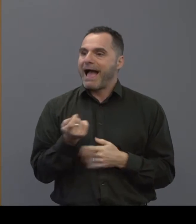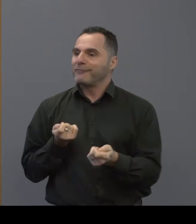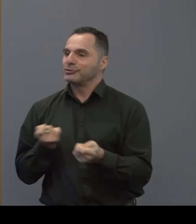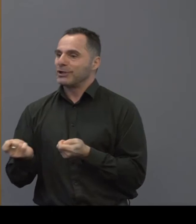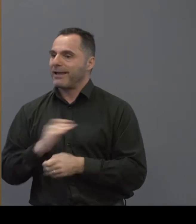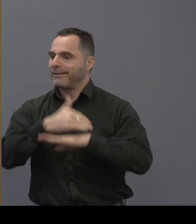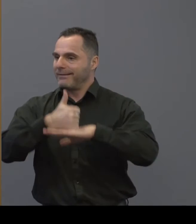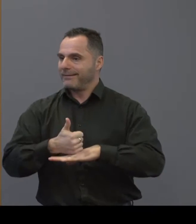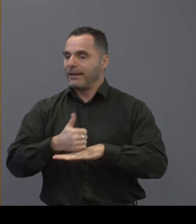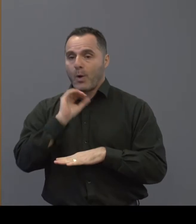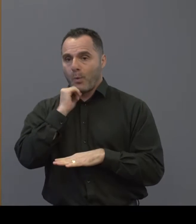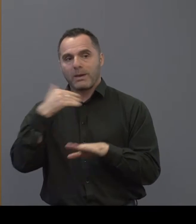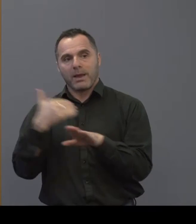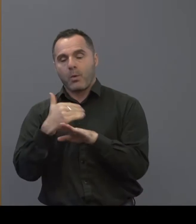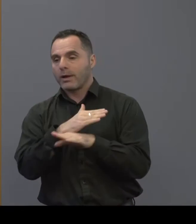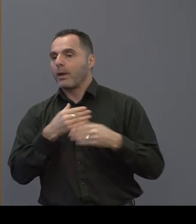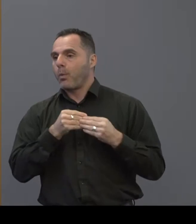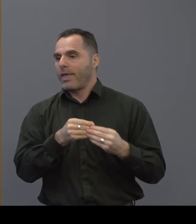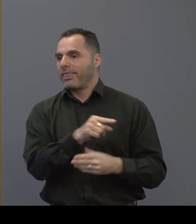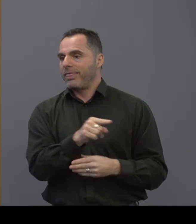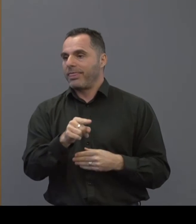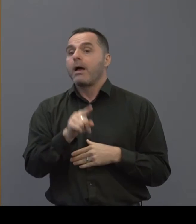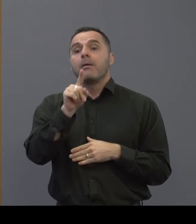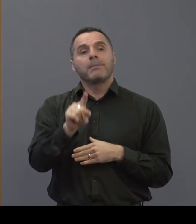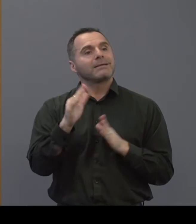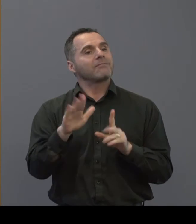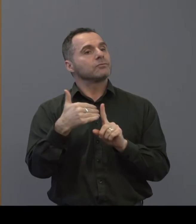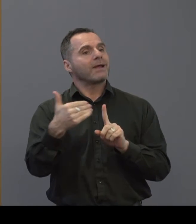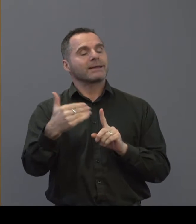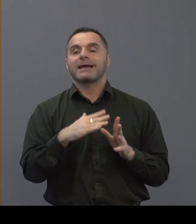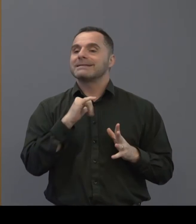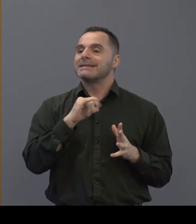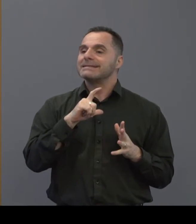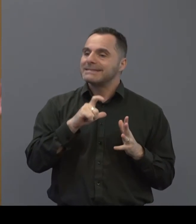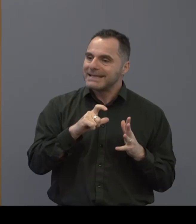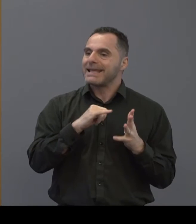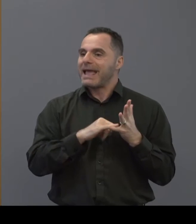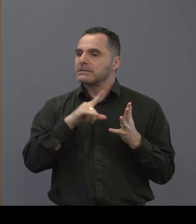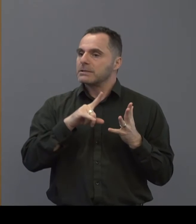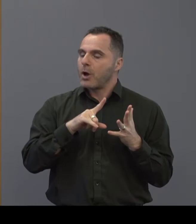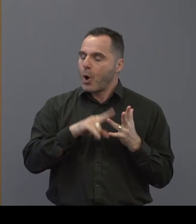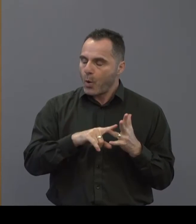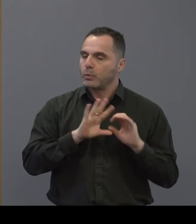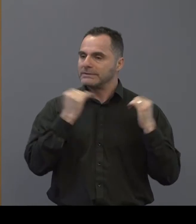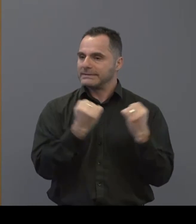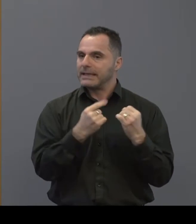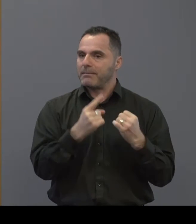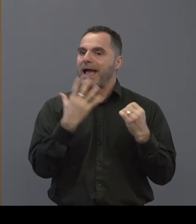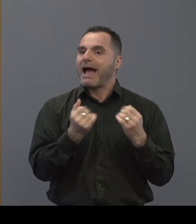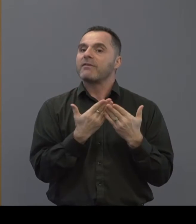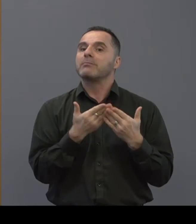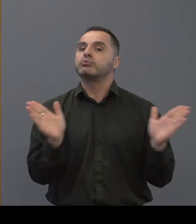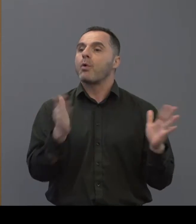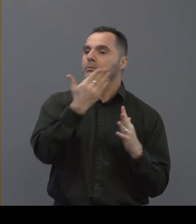of that group and they're going to be working across all of that but i think just to recognize that the cso team has a a a much broader